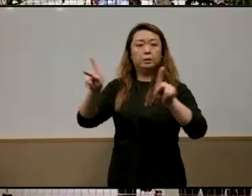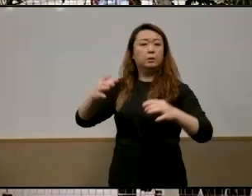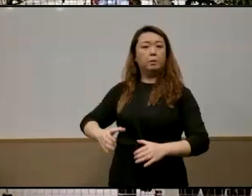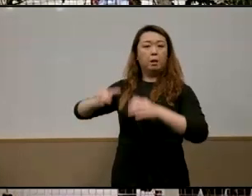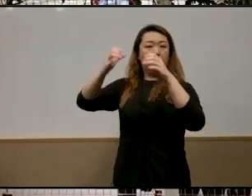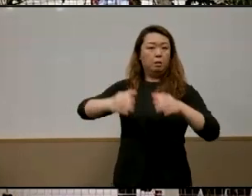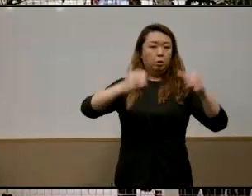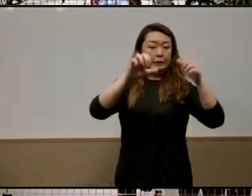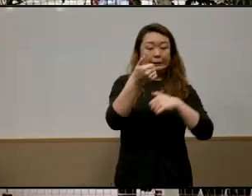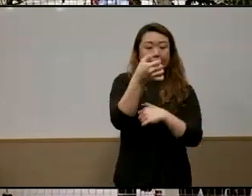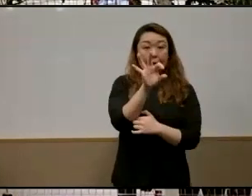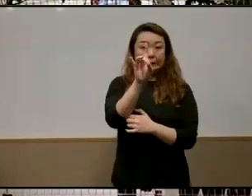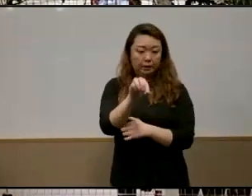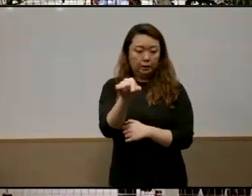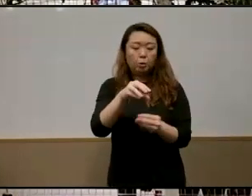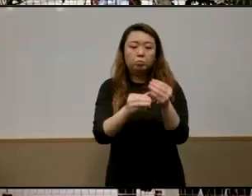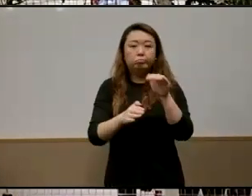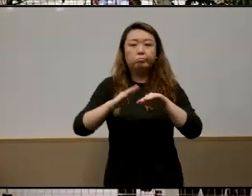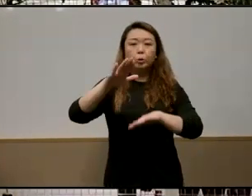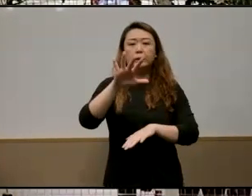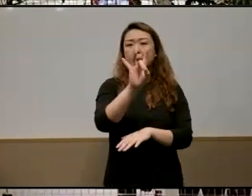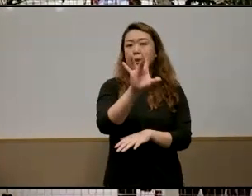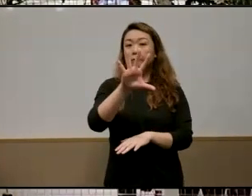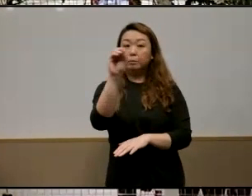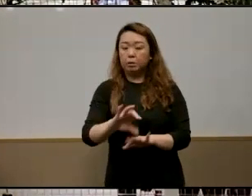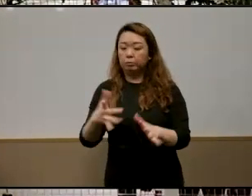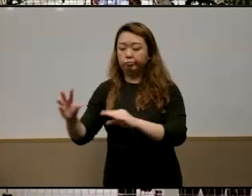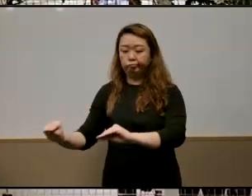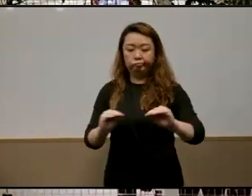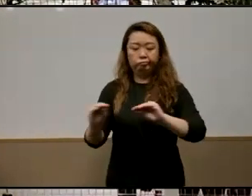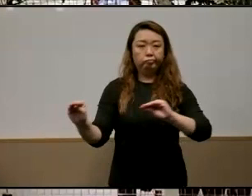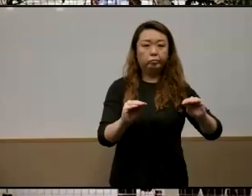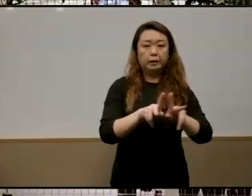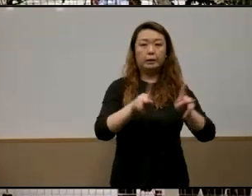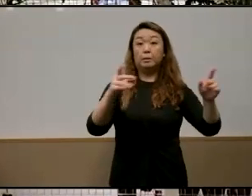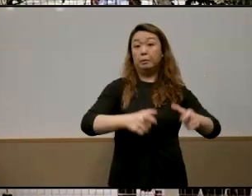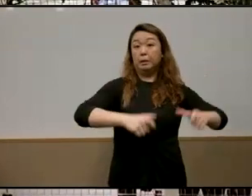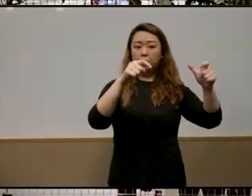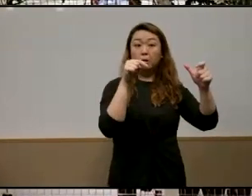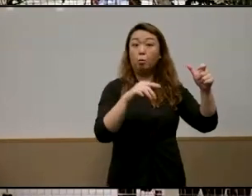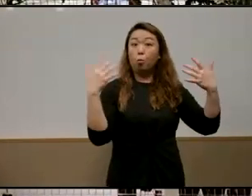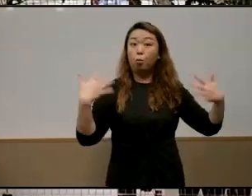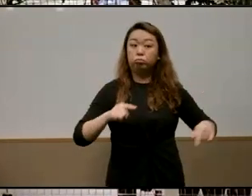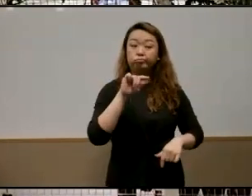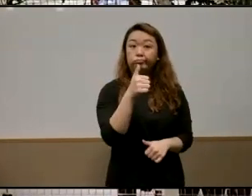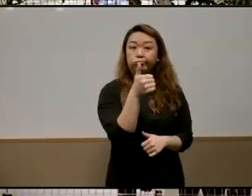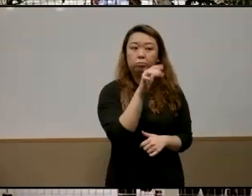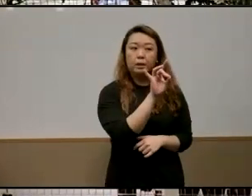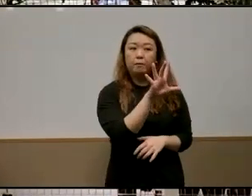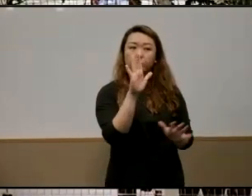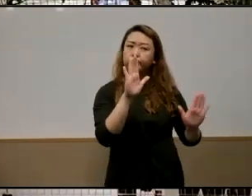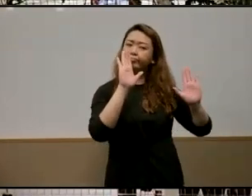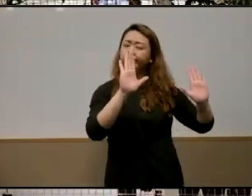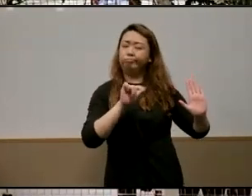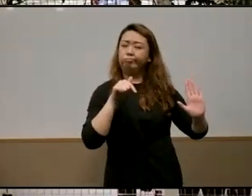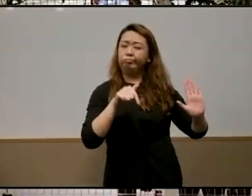1990s more than 85 of singapore's population lived in a public housing estate and that's a remarkable number and i think it's great